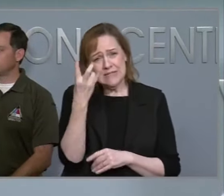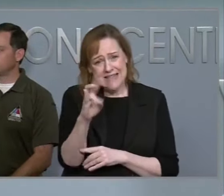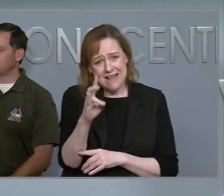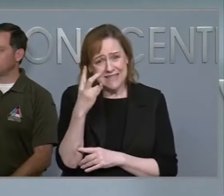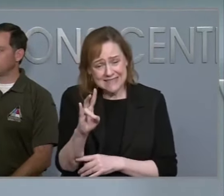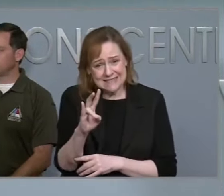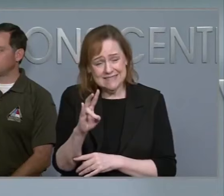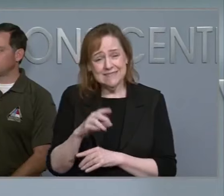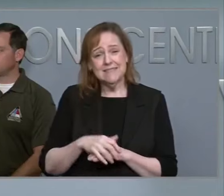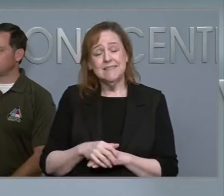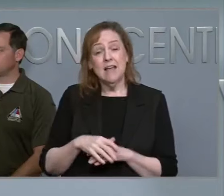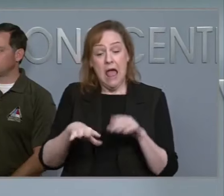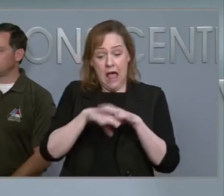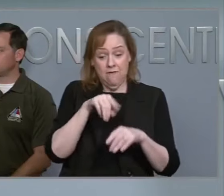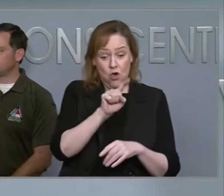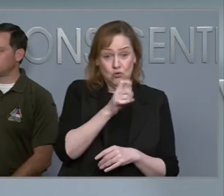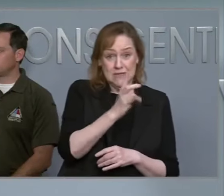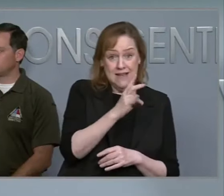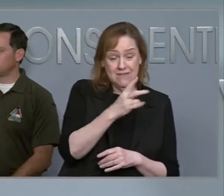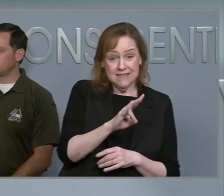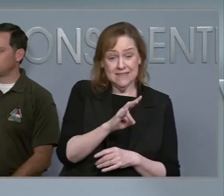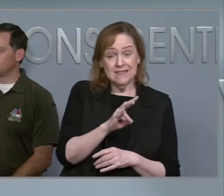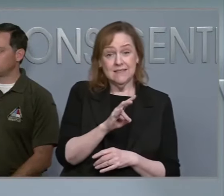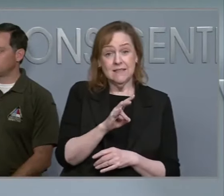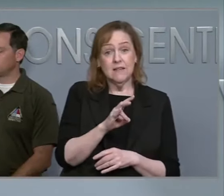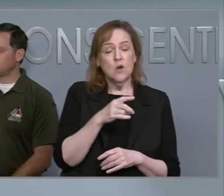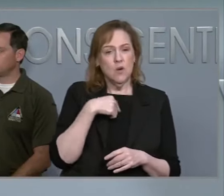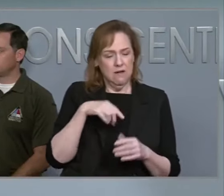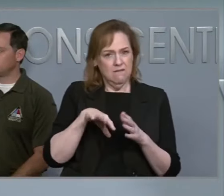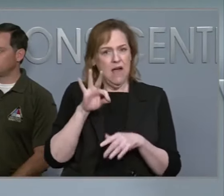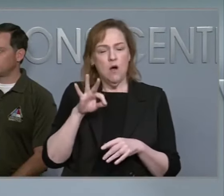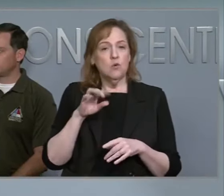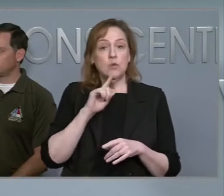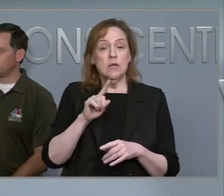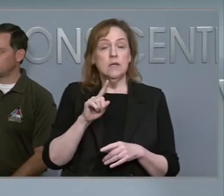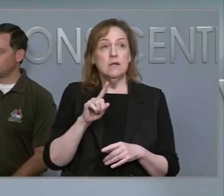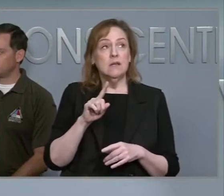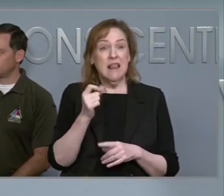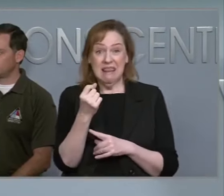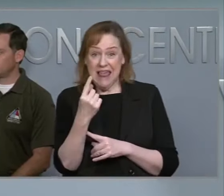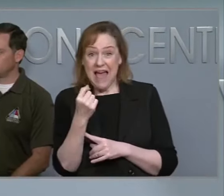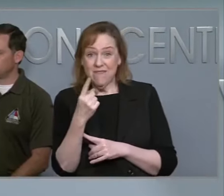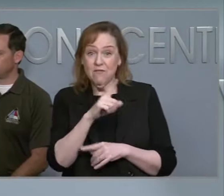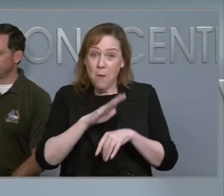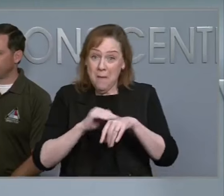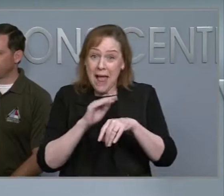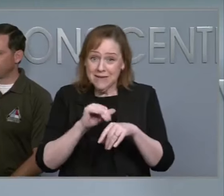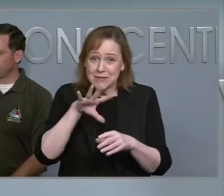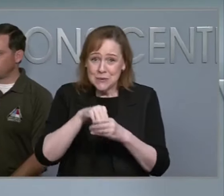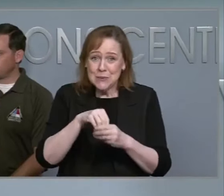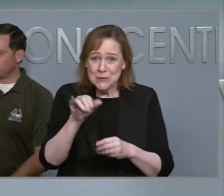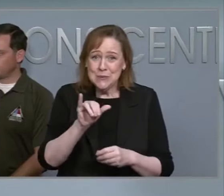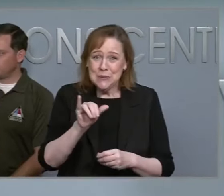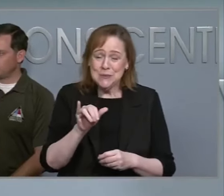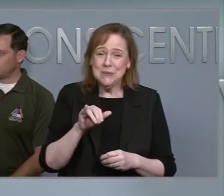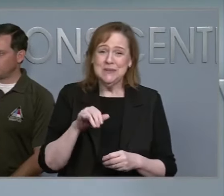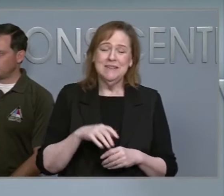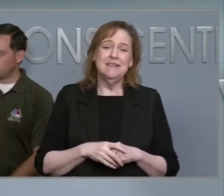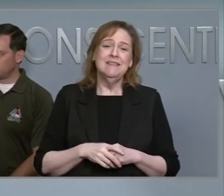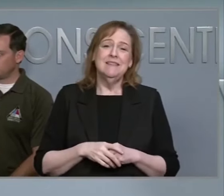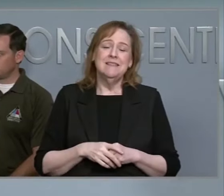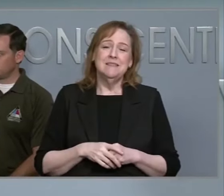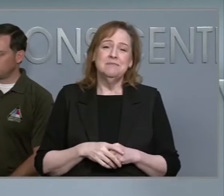119 citizens of North Carolina to include 11 of their pets for pets. Seven of these